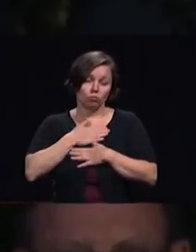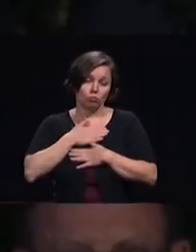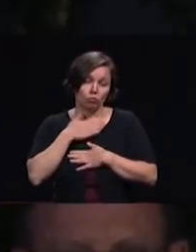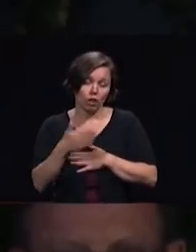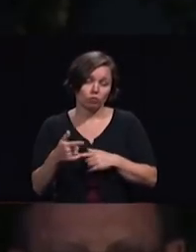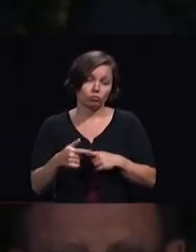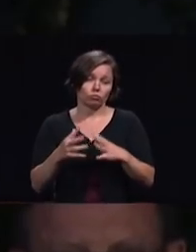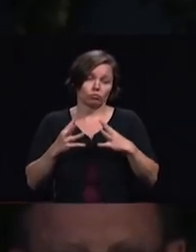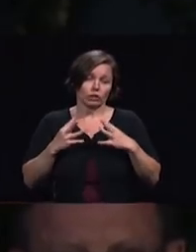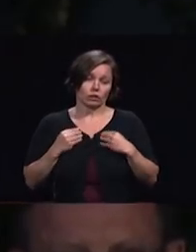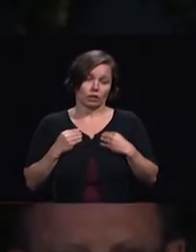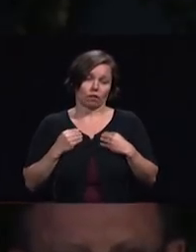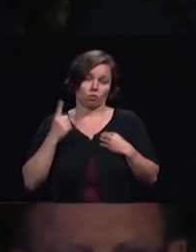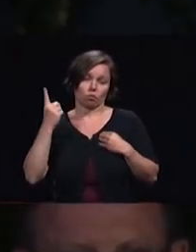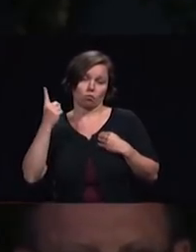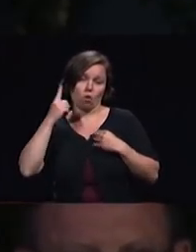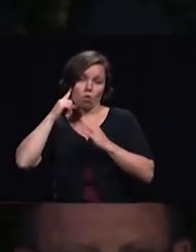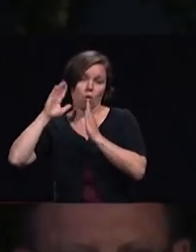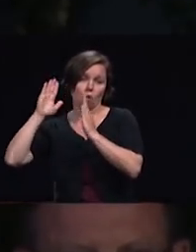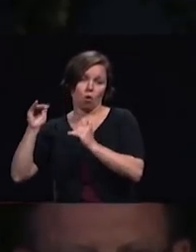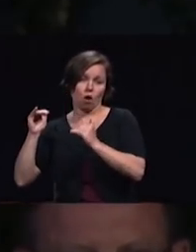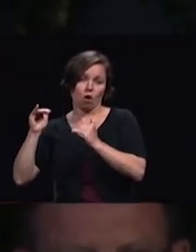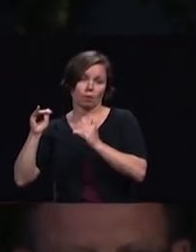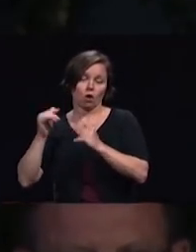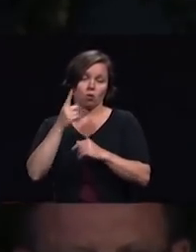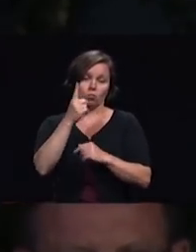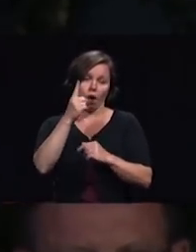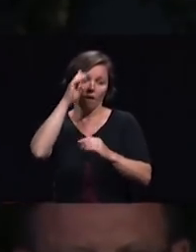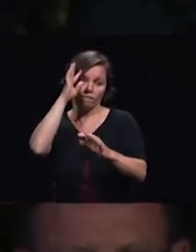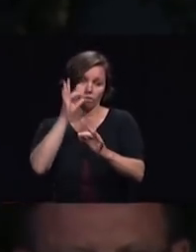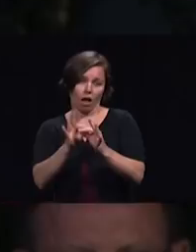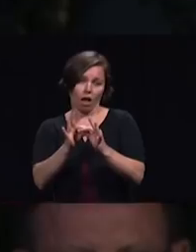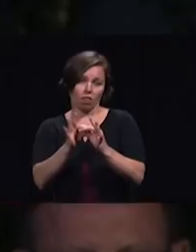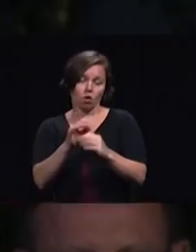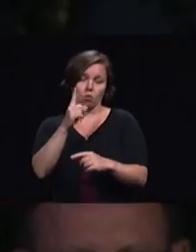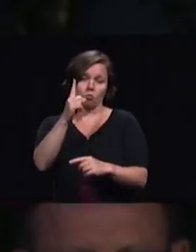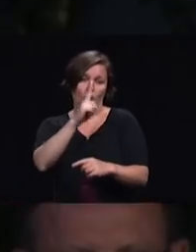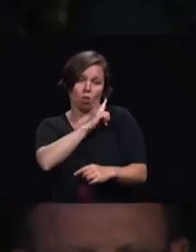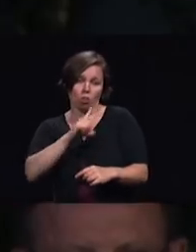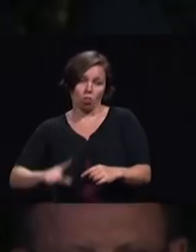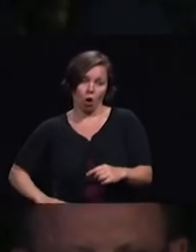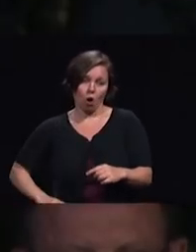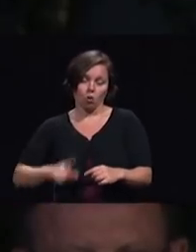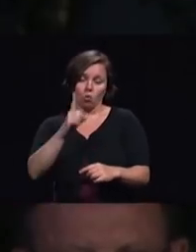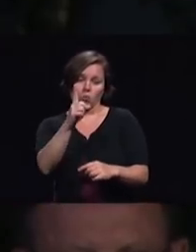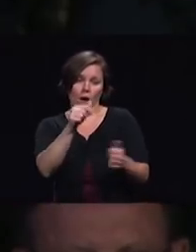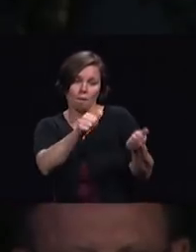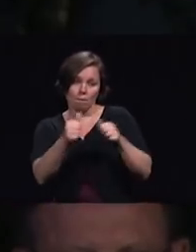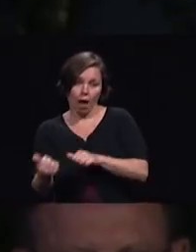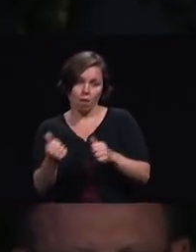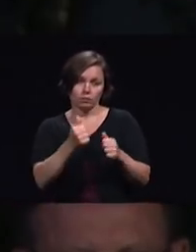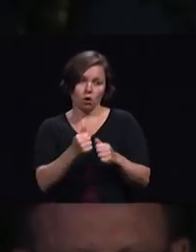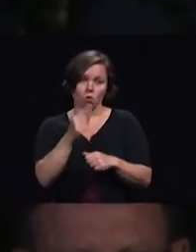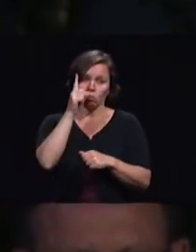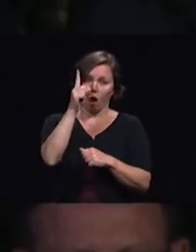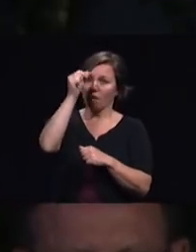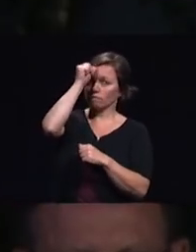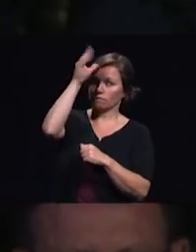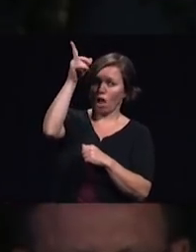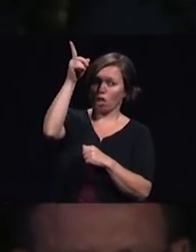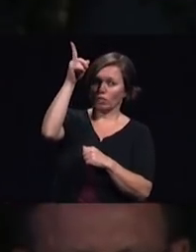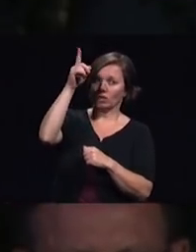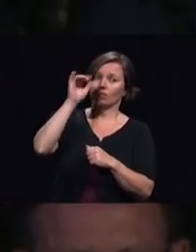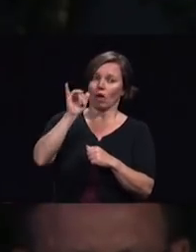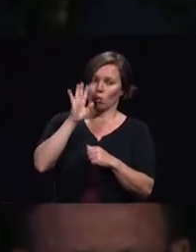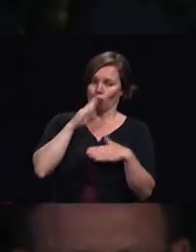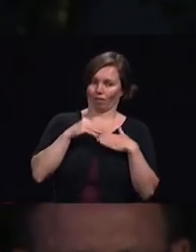hope one Lord one faith one baptism one father who will guide us in mission to the cities as we look forward to Christ's soon